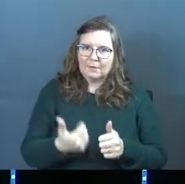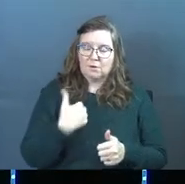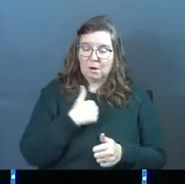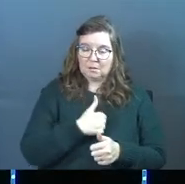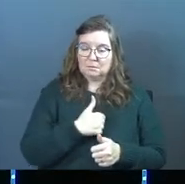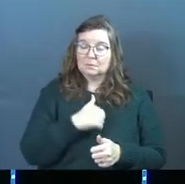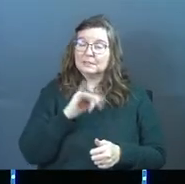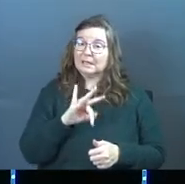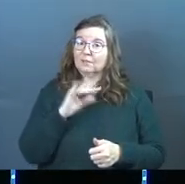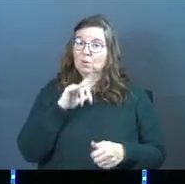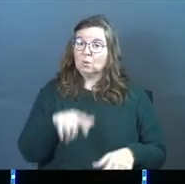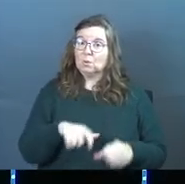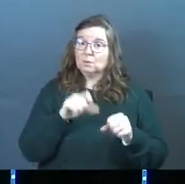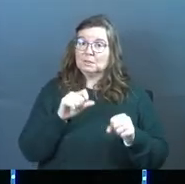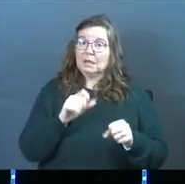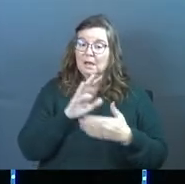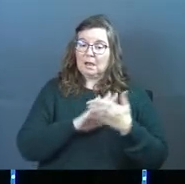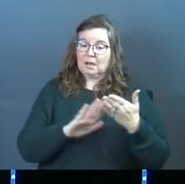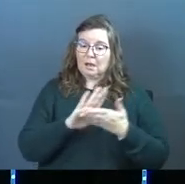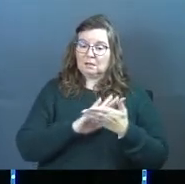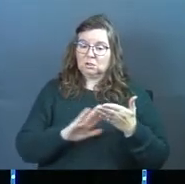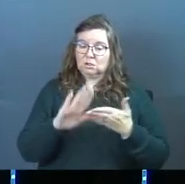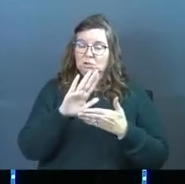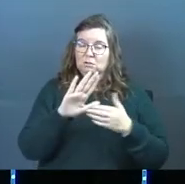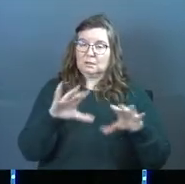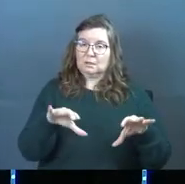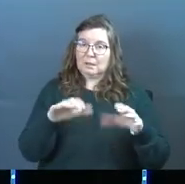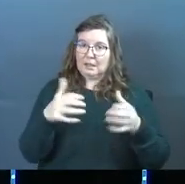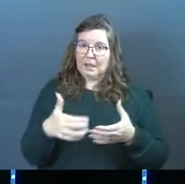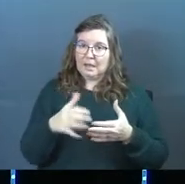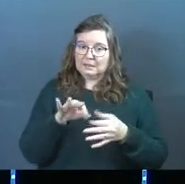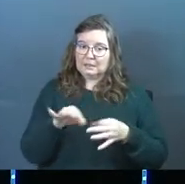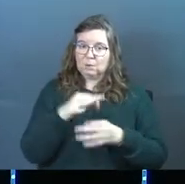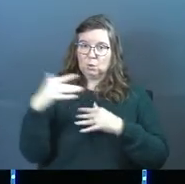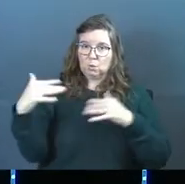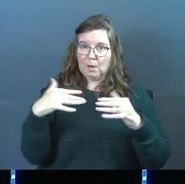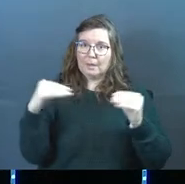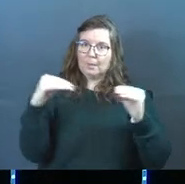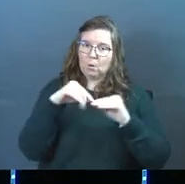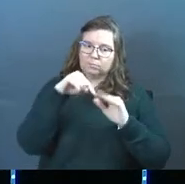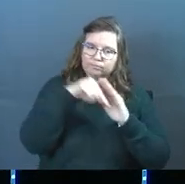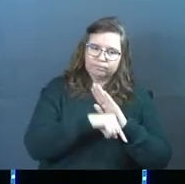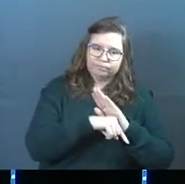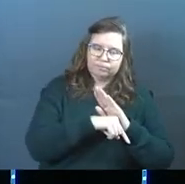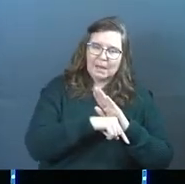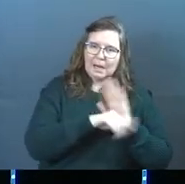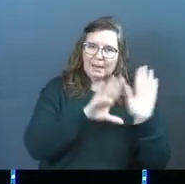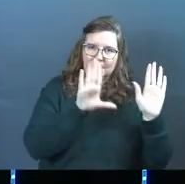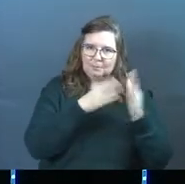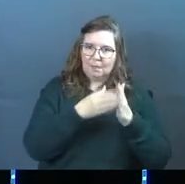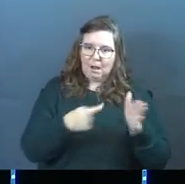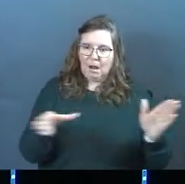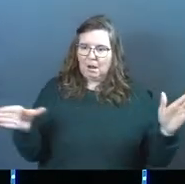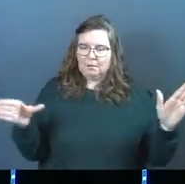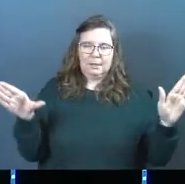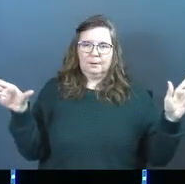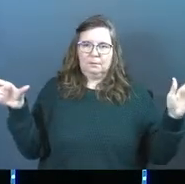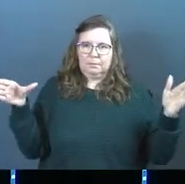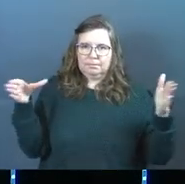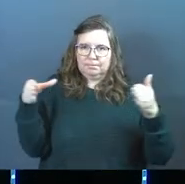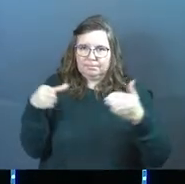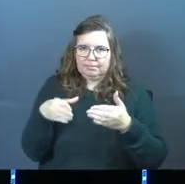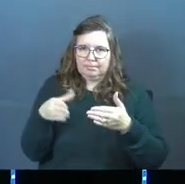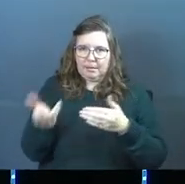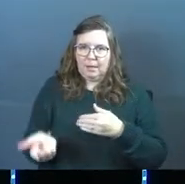Now, if you were to take a college class on spiritual warfare, there would be a lot more talked about. I'm going to focus us today on the three primary